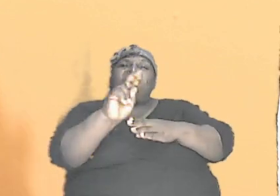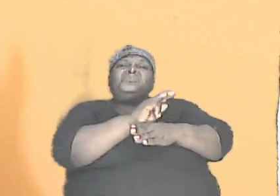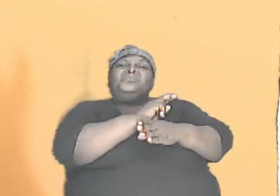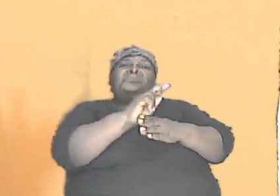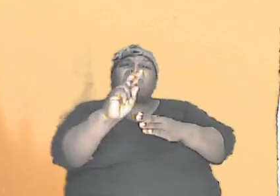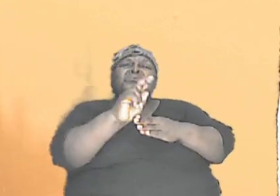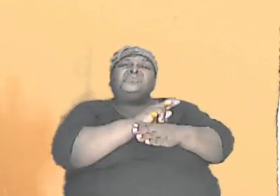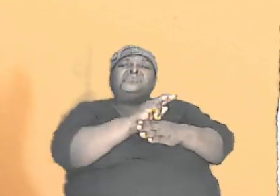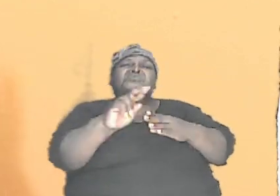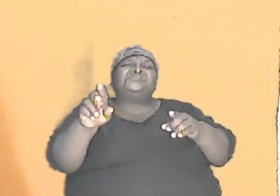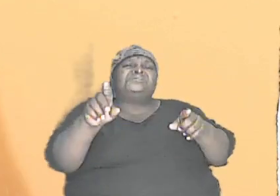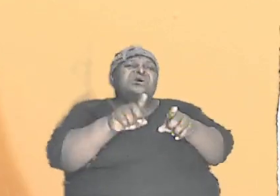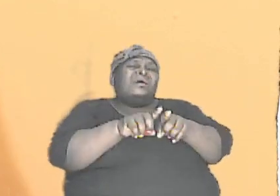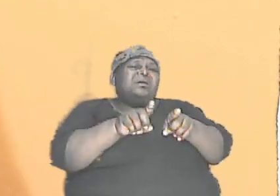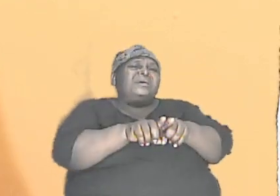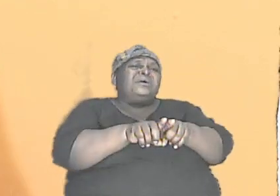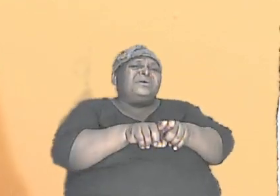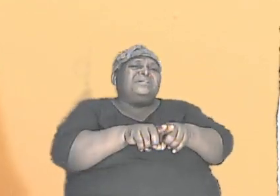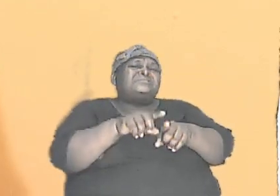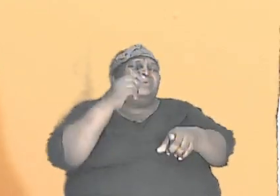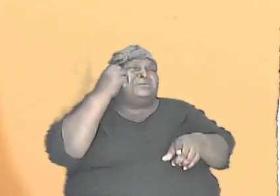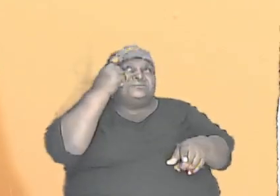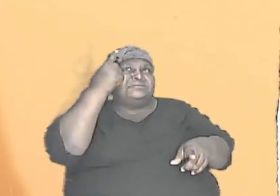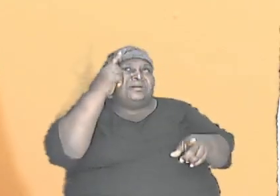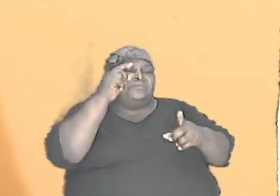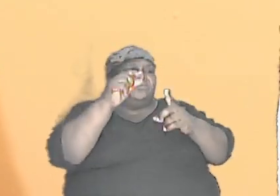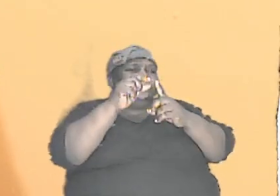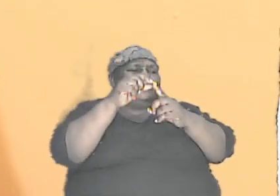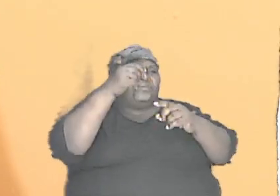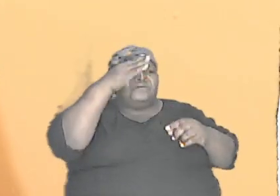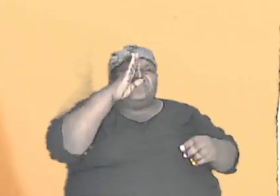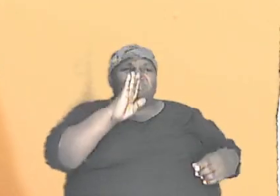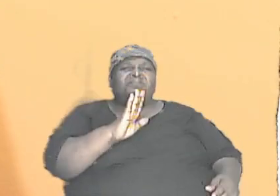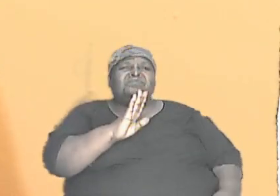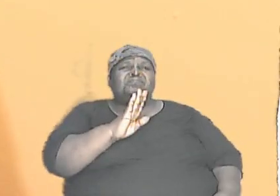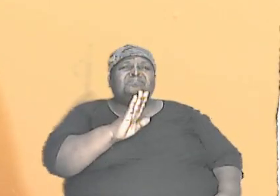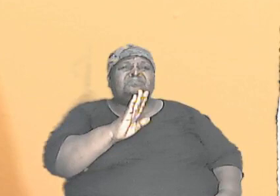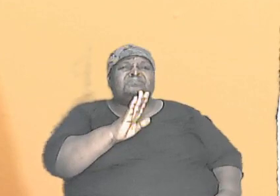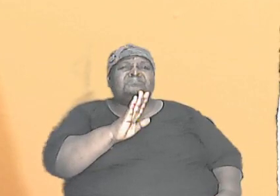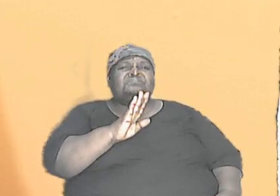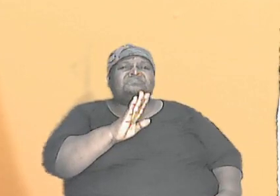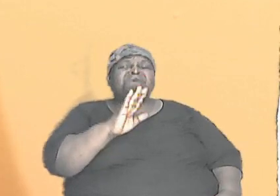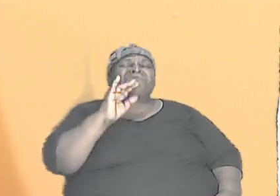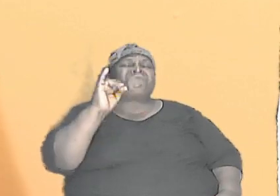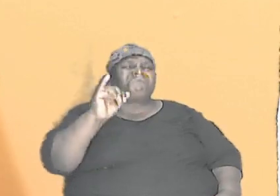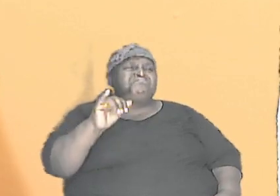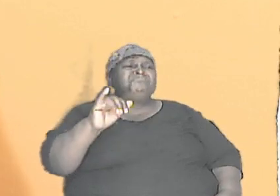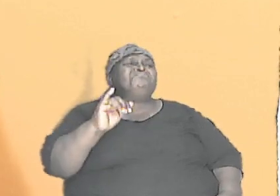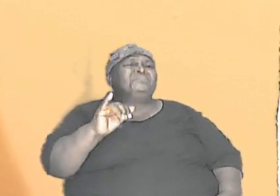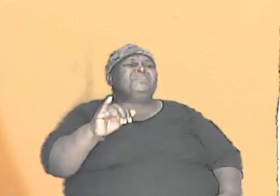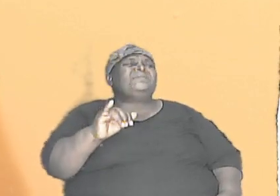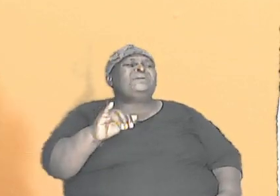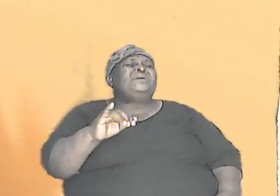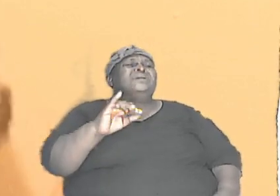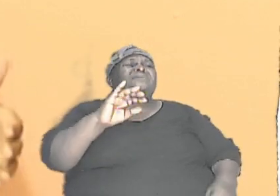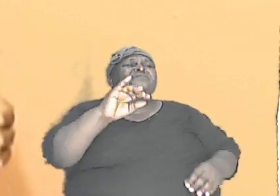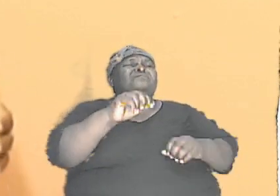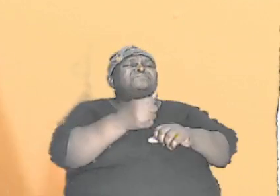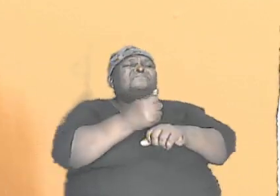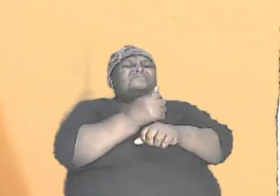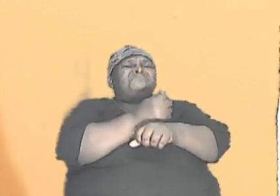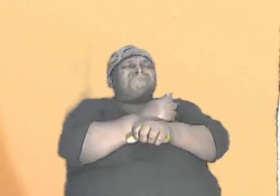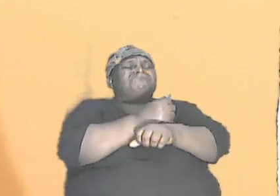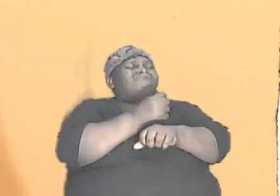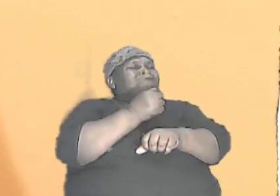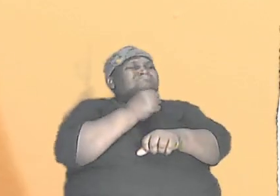the word of Almighty God. That is the reference point. That is the foundation stone.